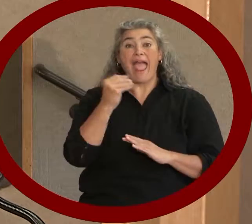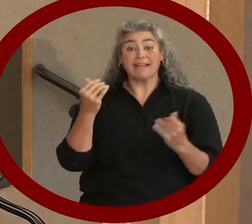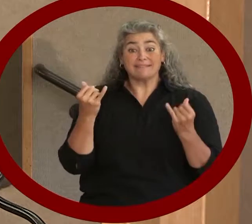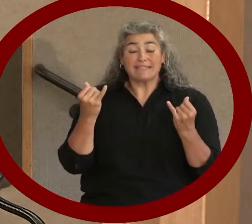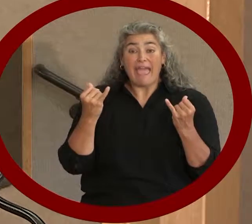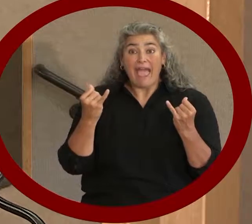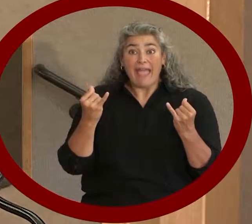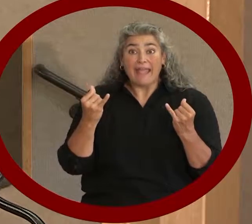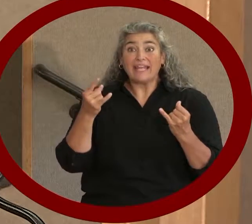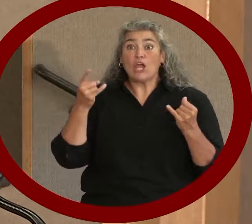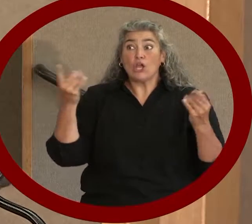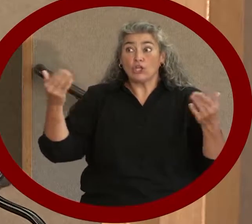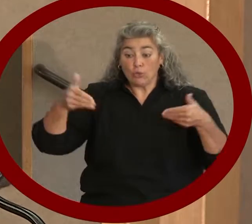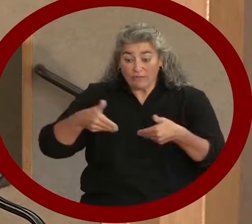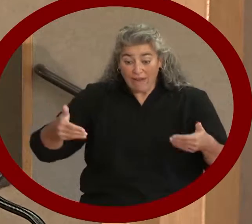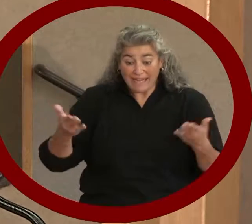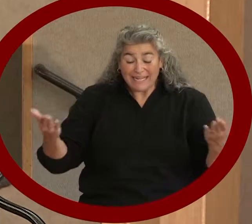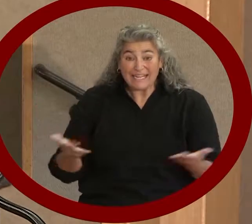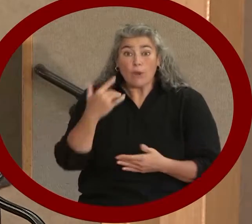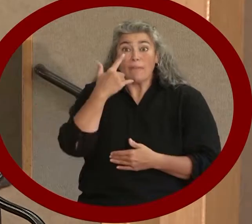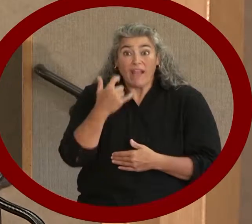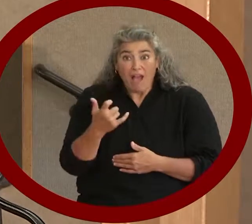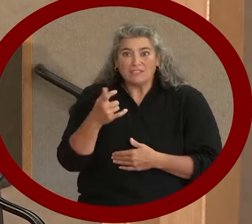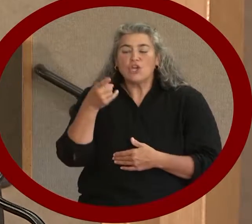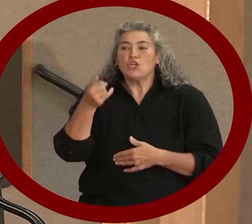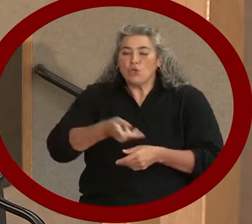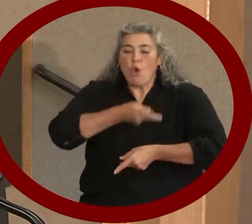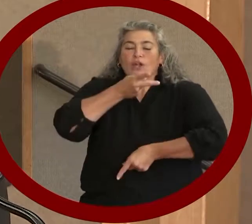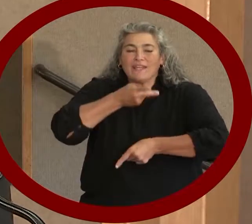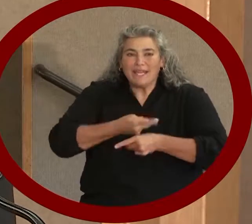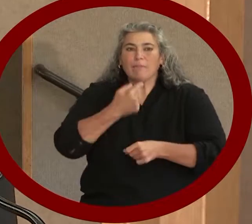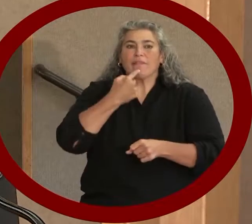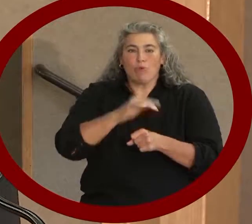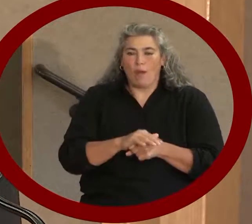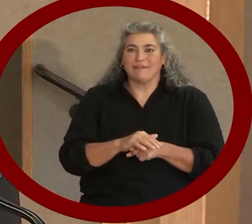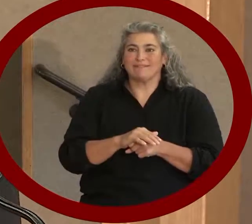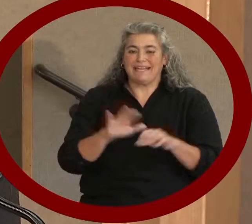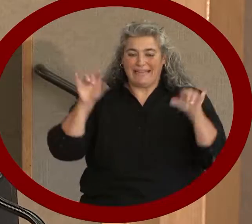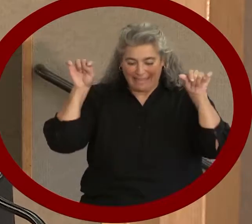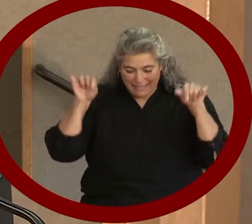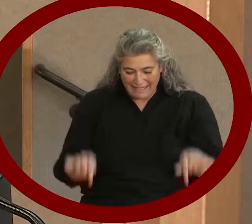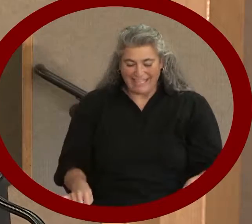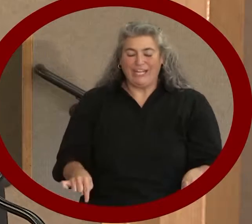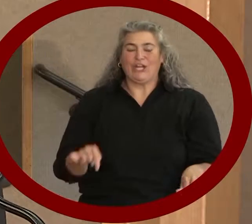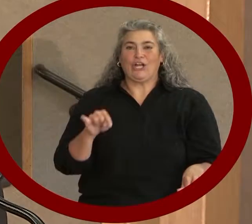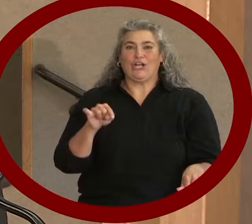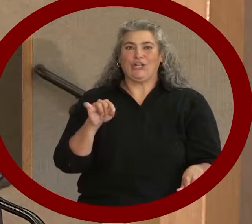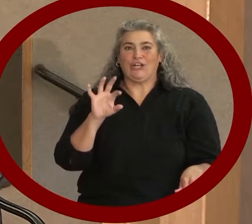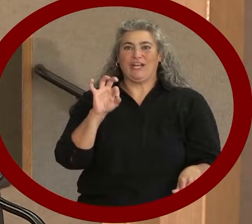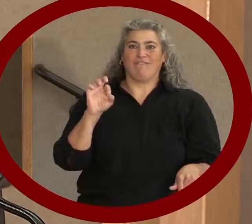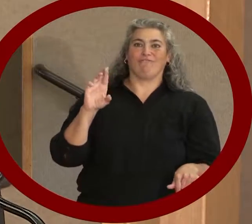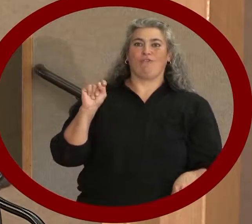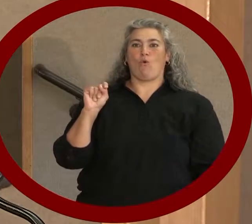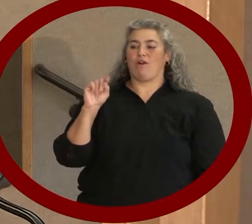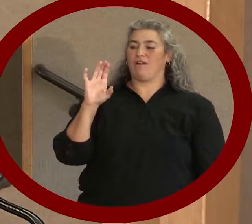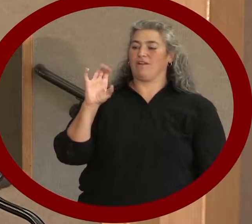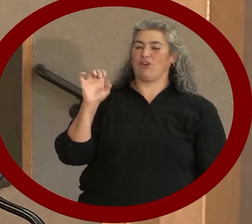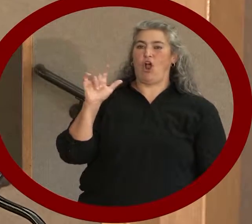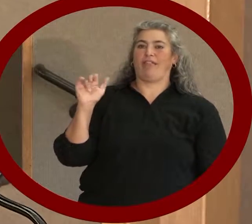here because, in one way or another, you are keeping the promise here in Fort Collins. Let's meet our award recipients.